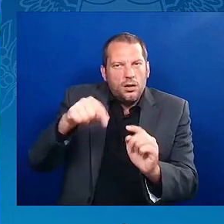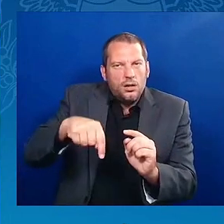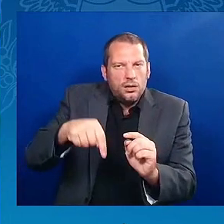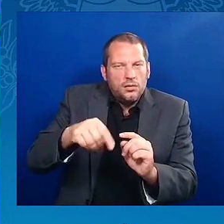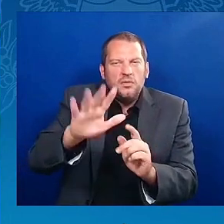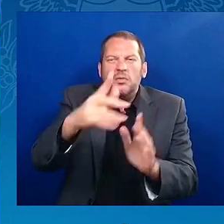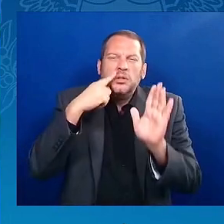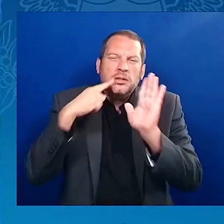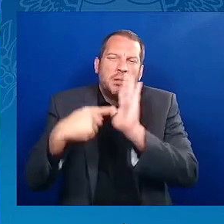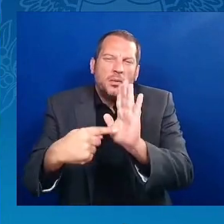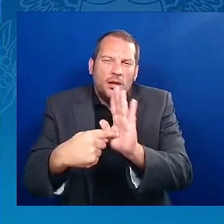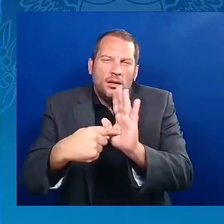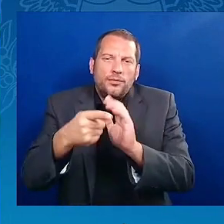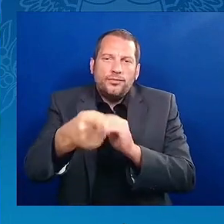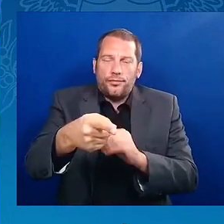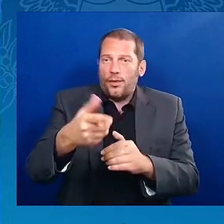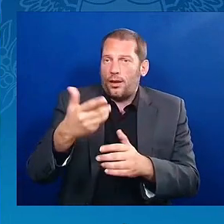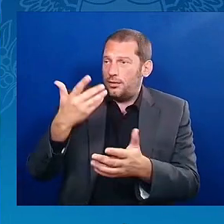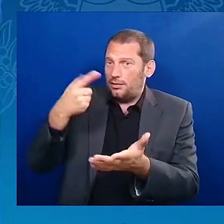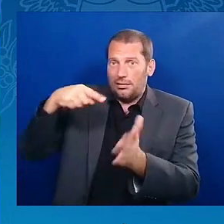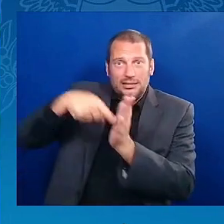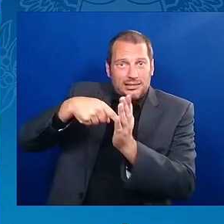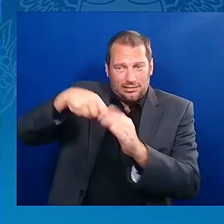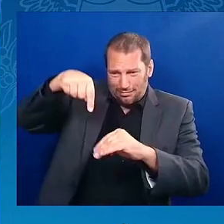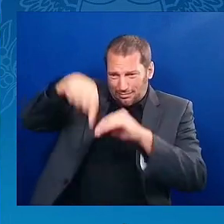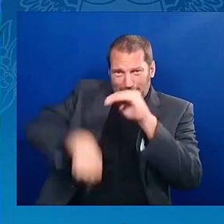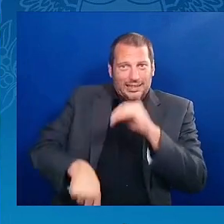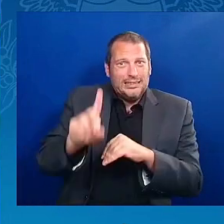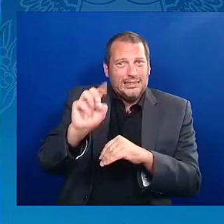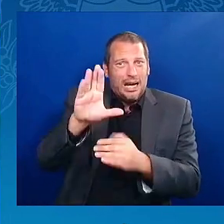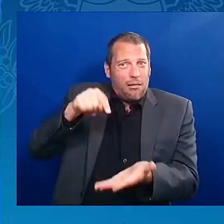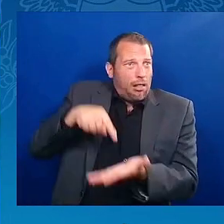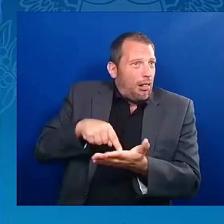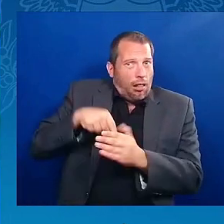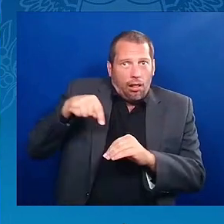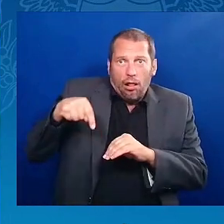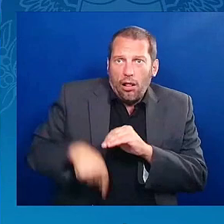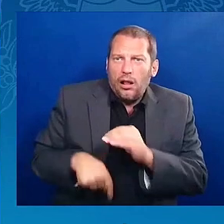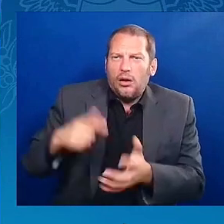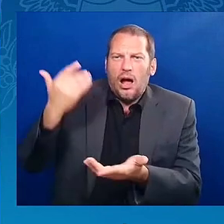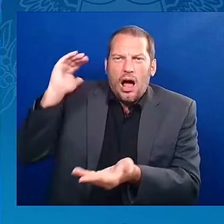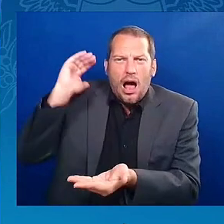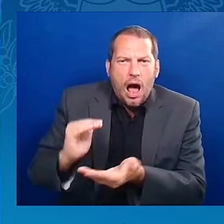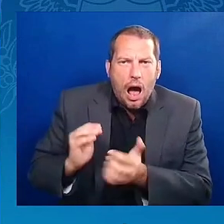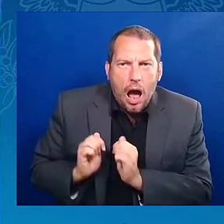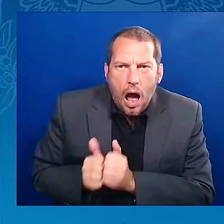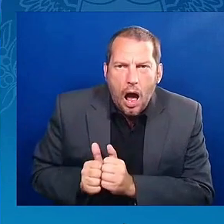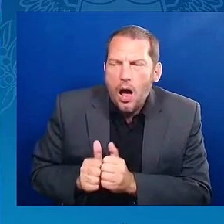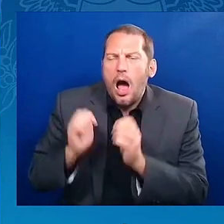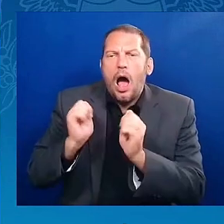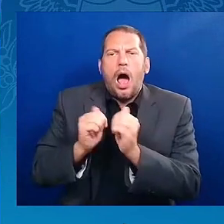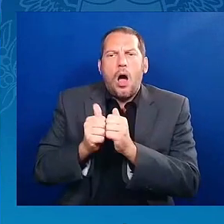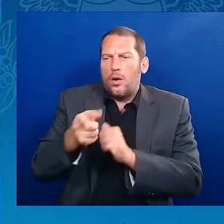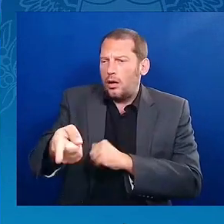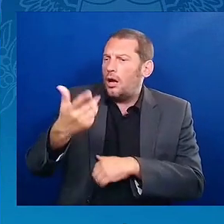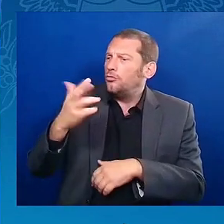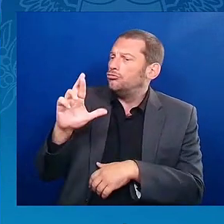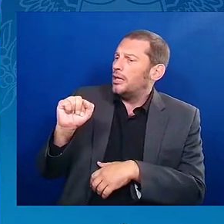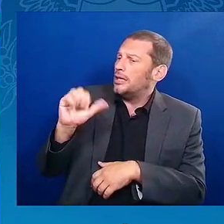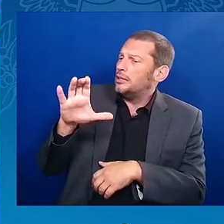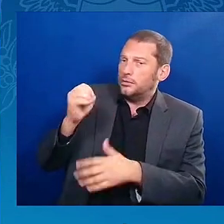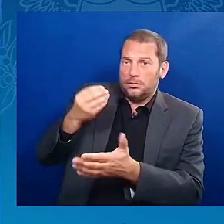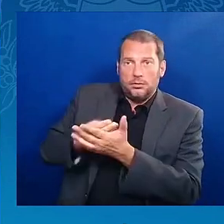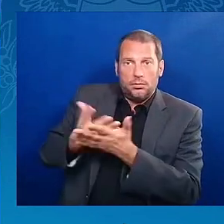what we are doing to address the racial wealth gap as it relates to a number of issues, including access to capital for our small businesses and